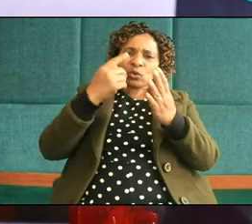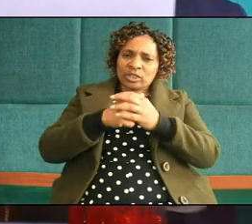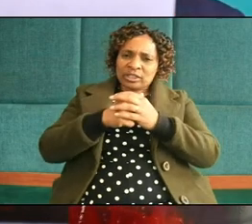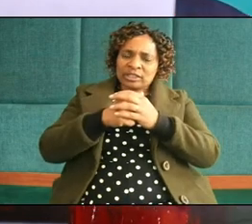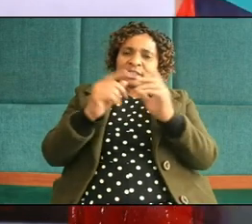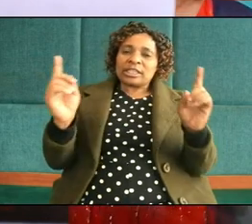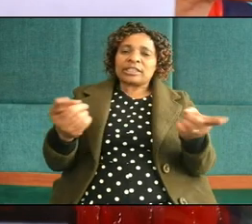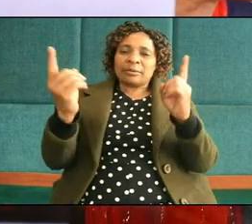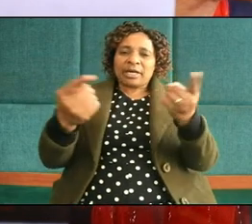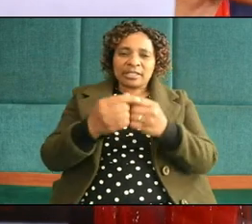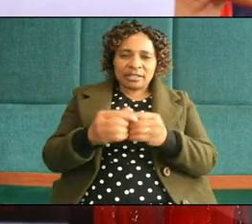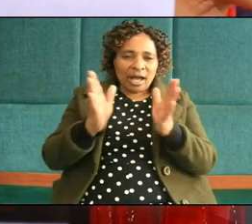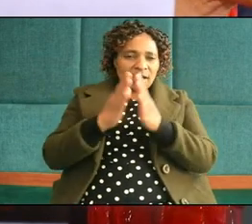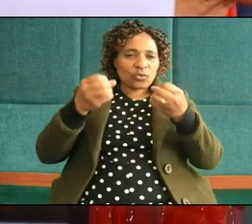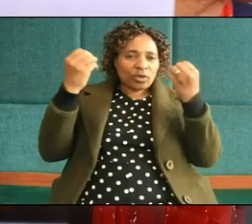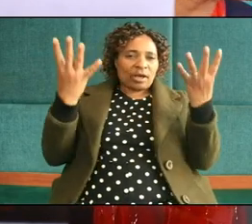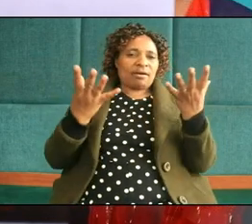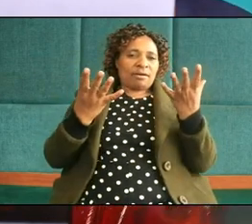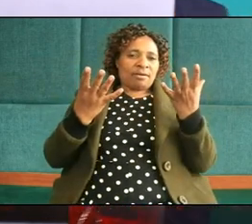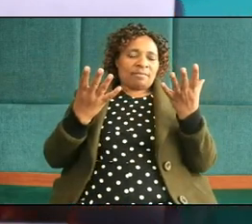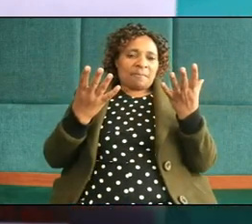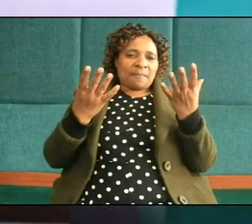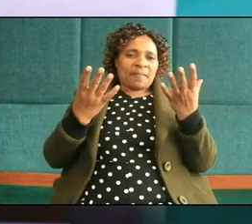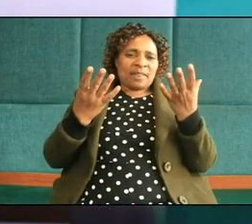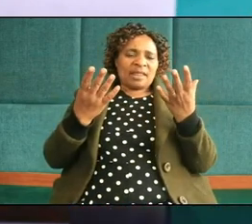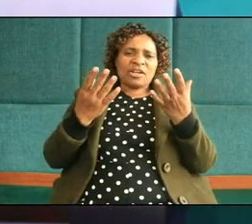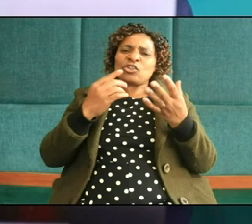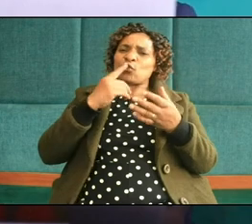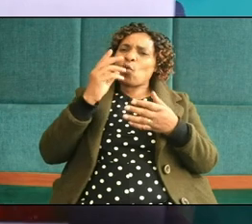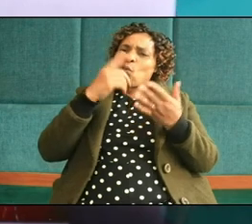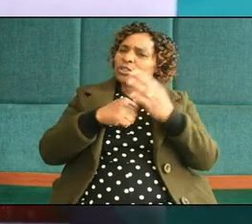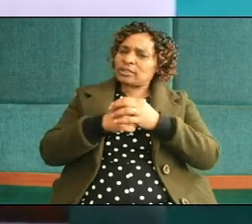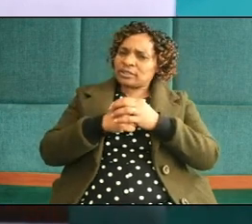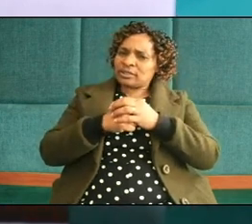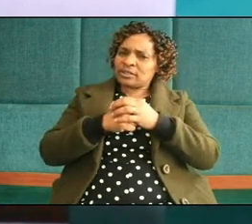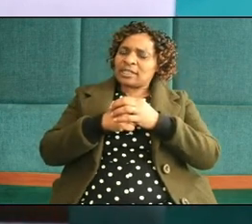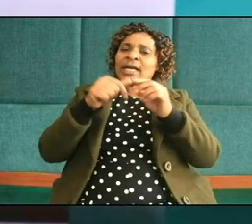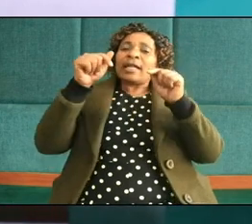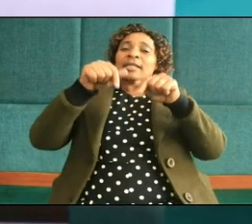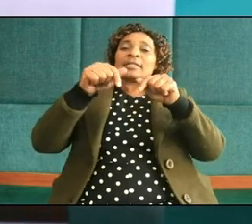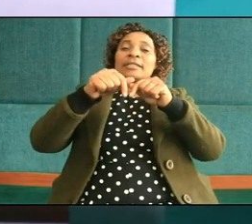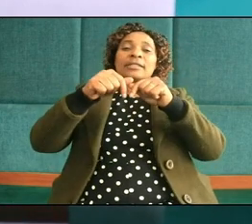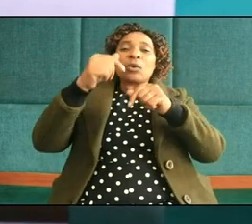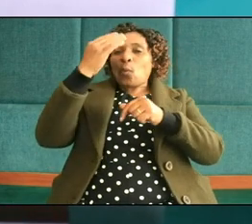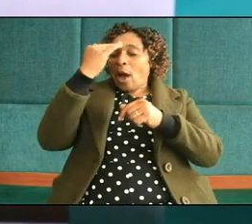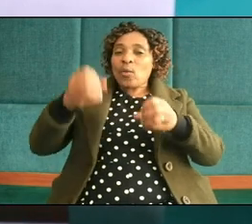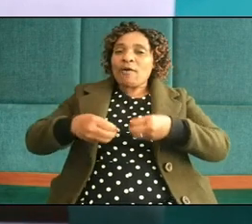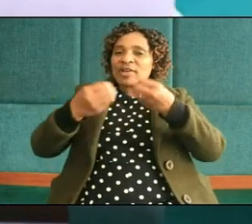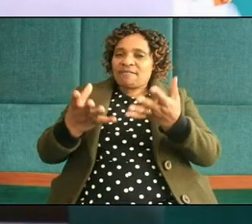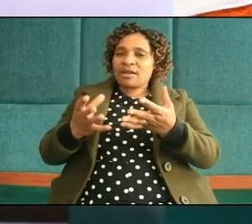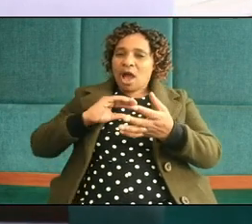hallelujah amen Psalm 23 this is a well known even our children